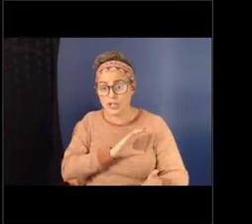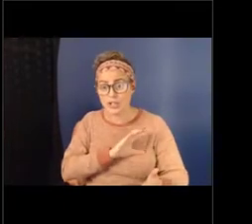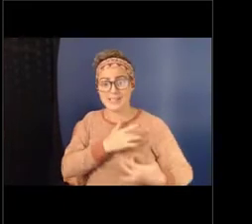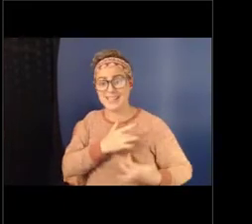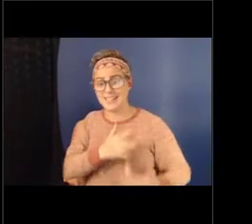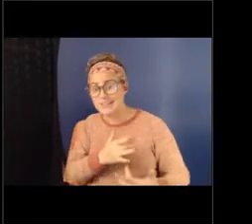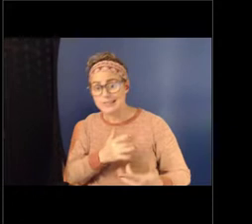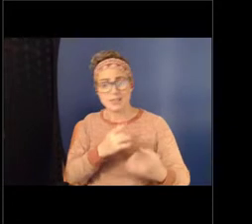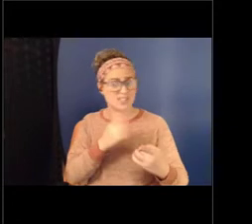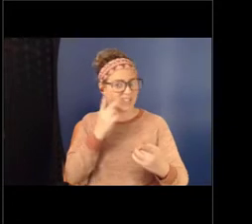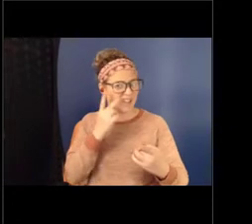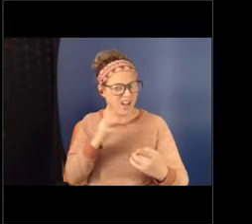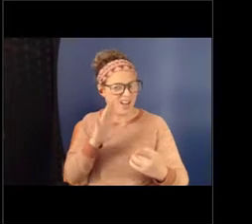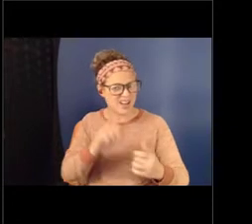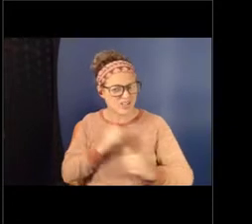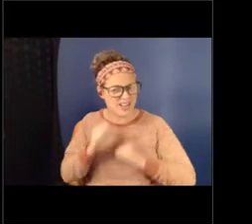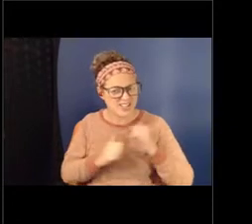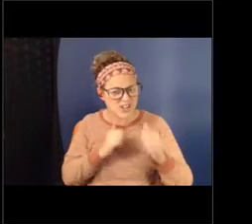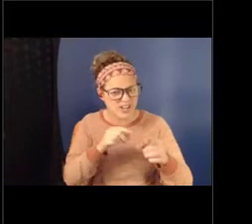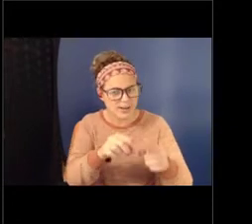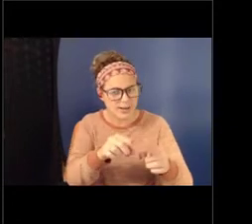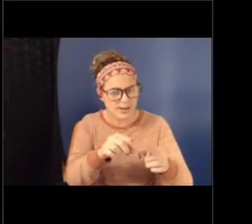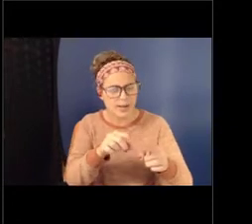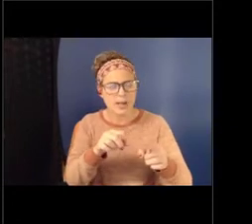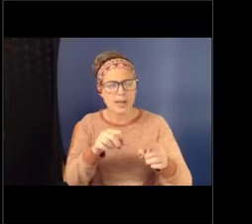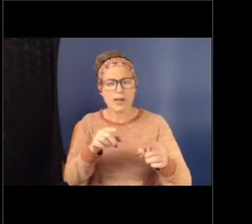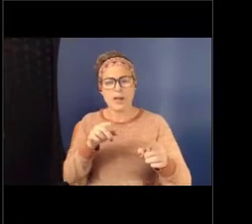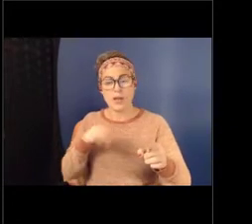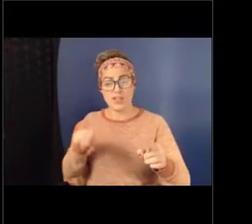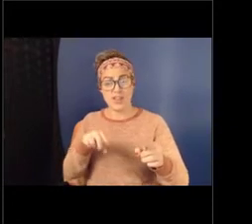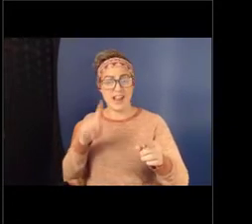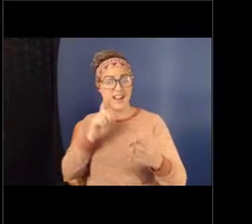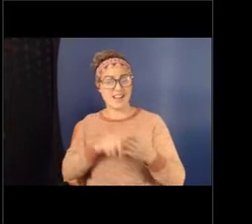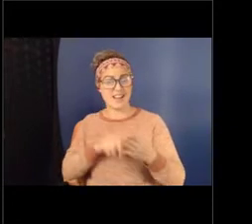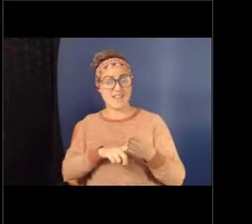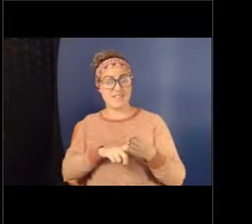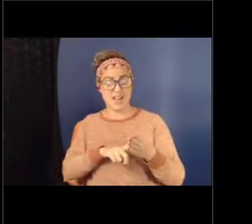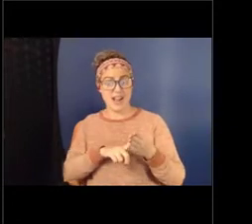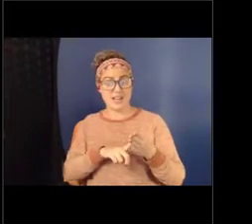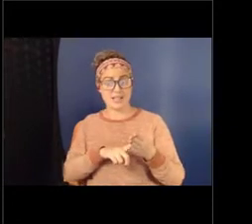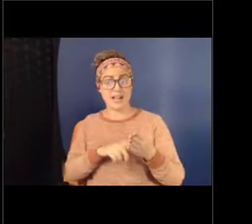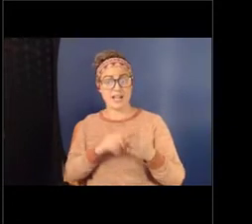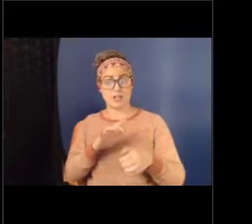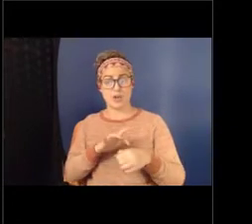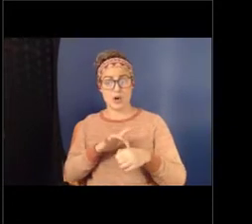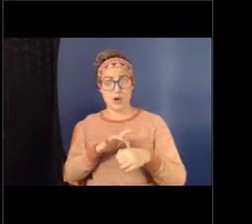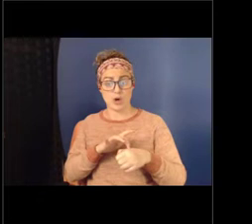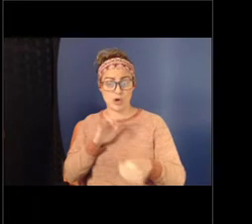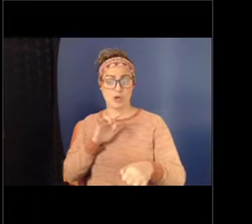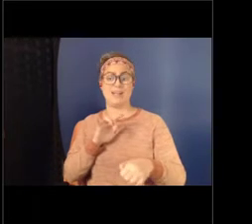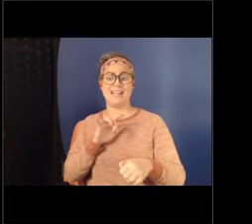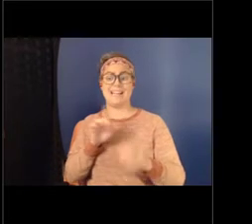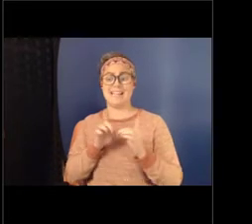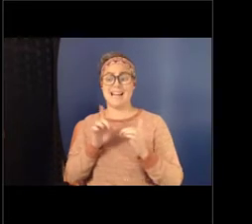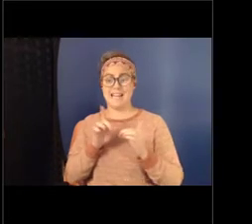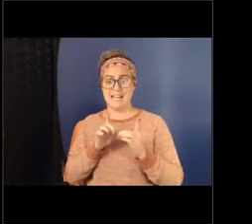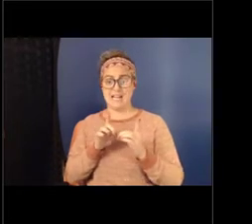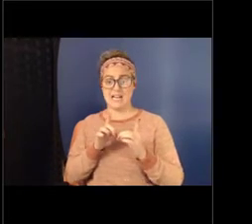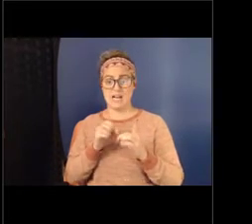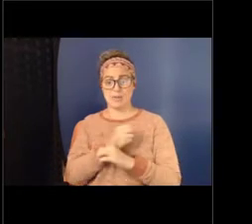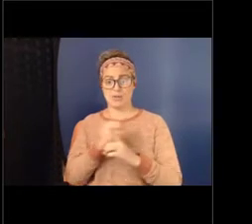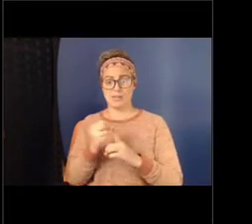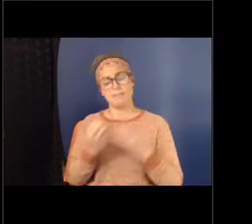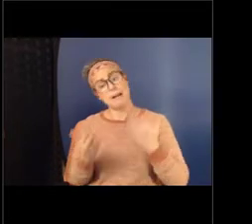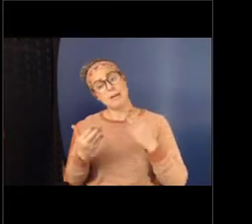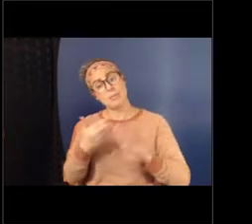they identified as early dating abuse, pre-, maybe even pre-dating abuse